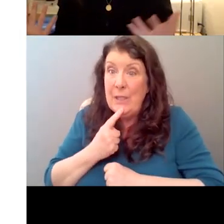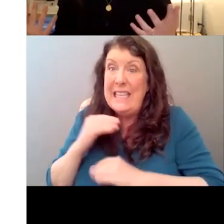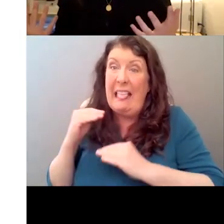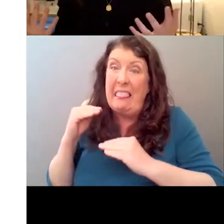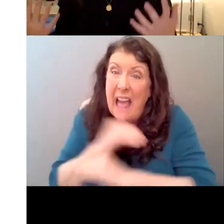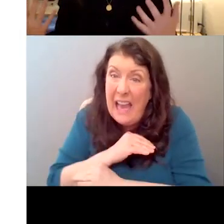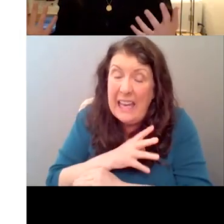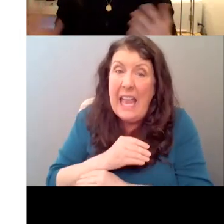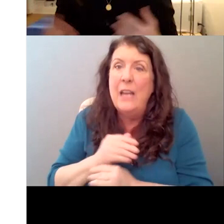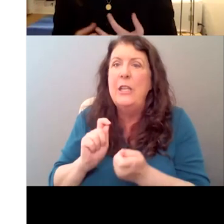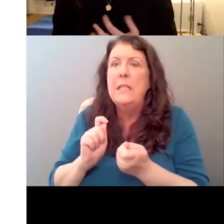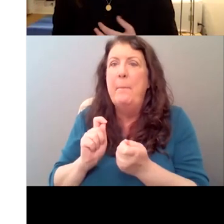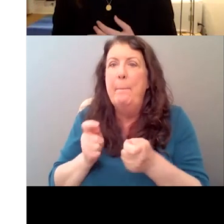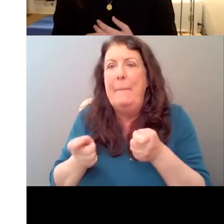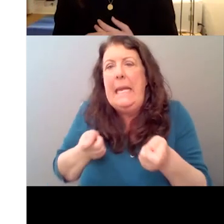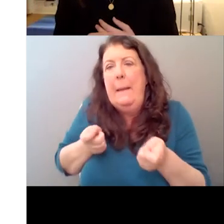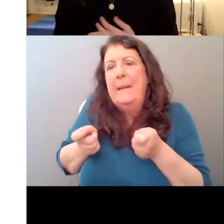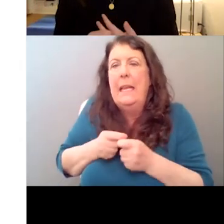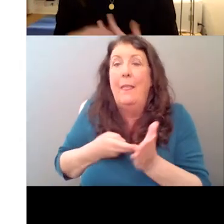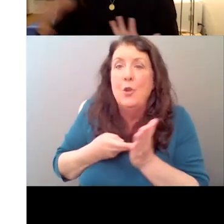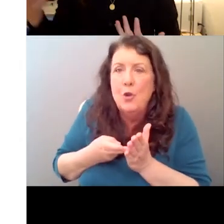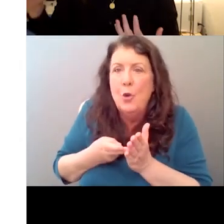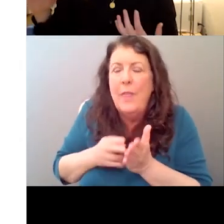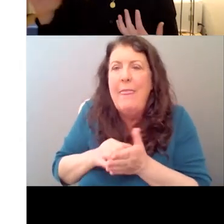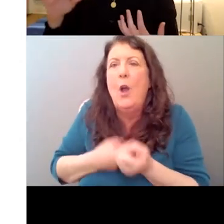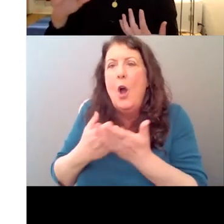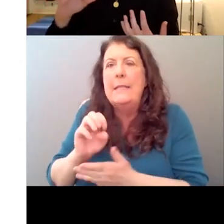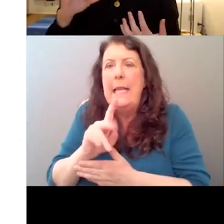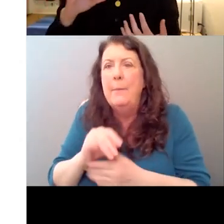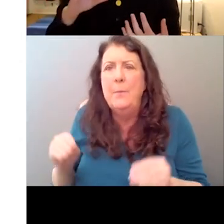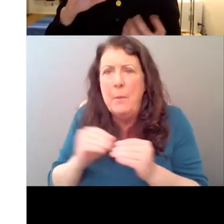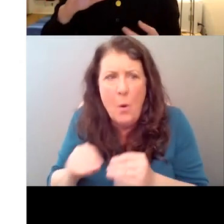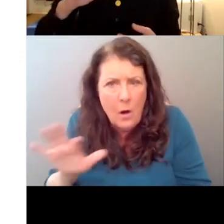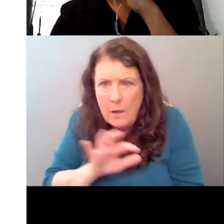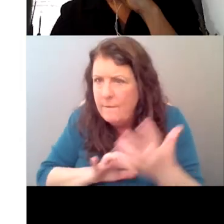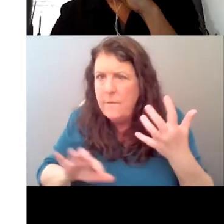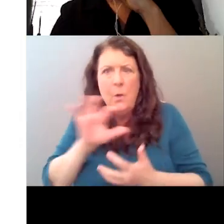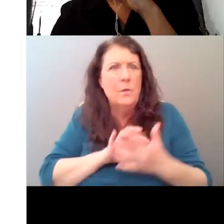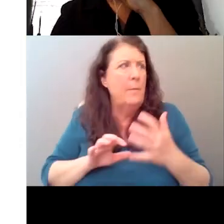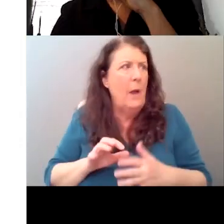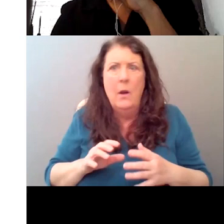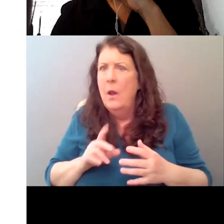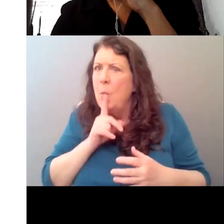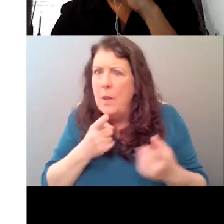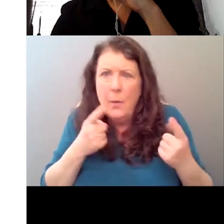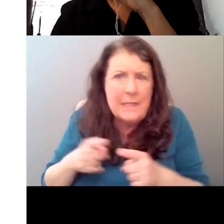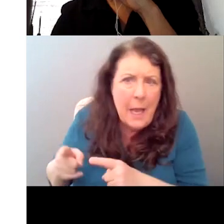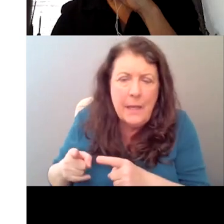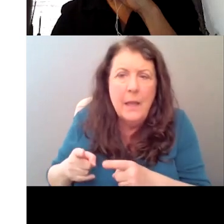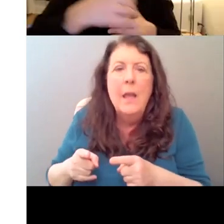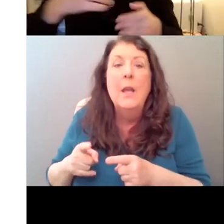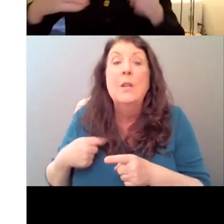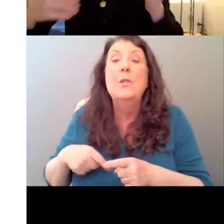about what's going on. So, um, throughout season two, we take a lot more risks with